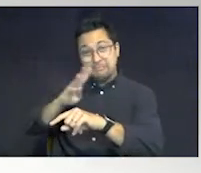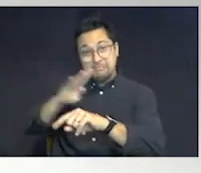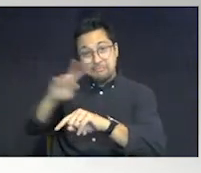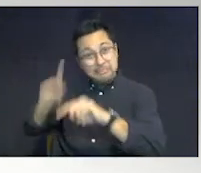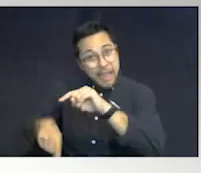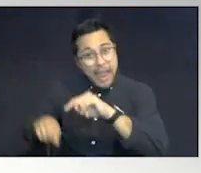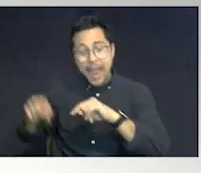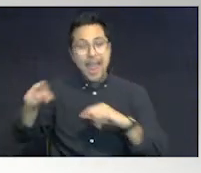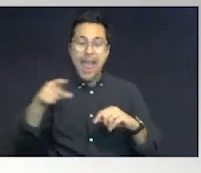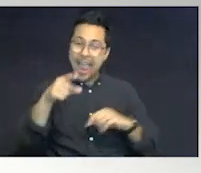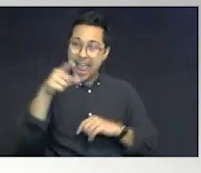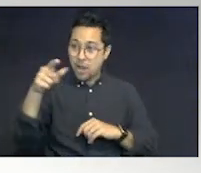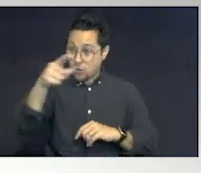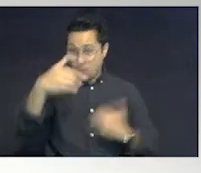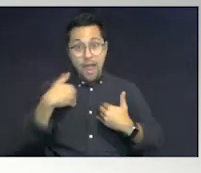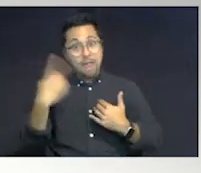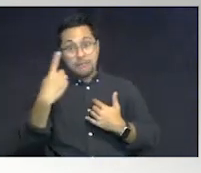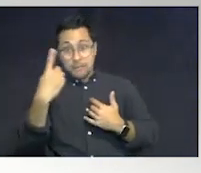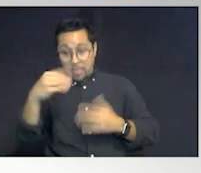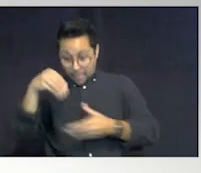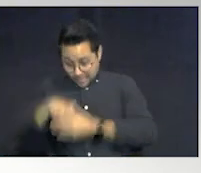something that I may be able to contact you